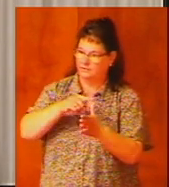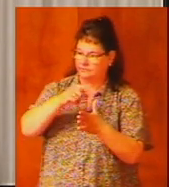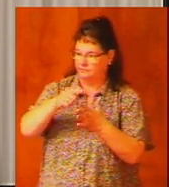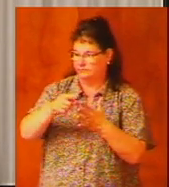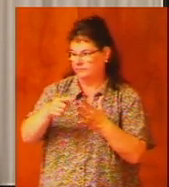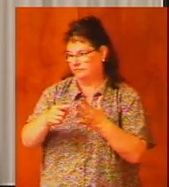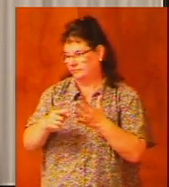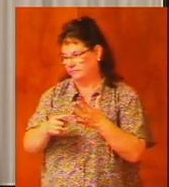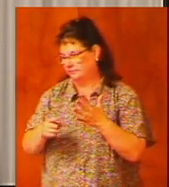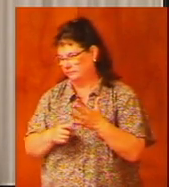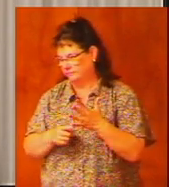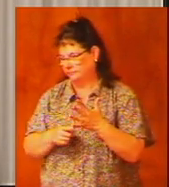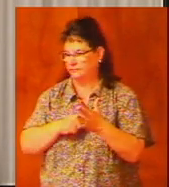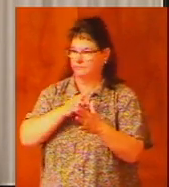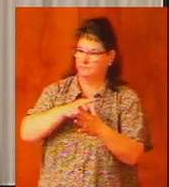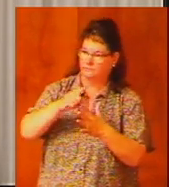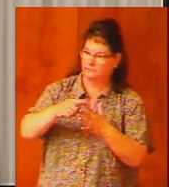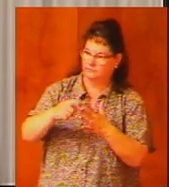over again.